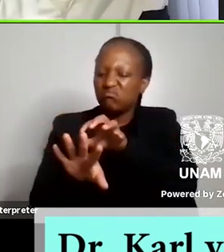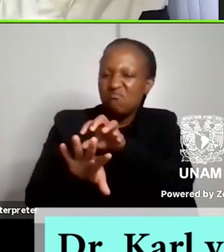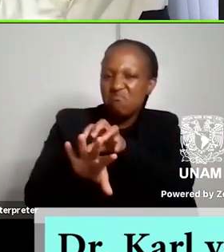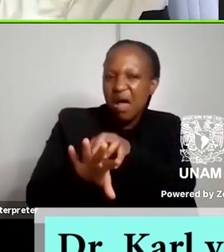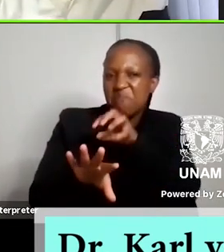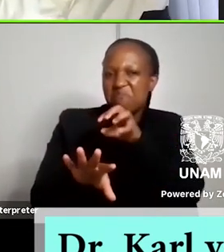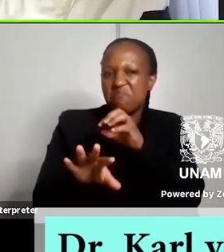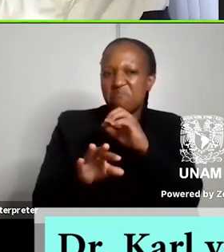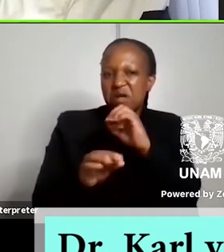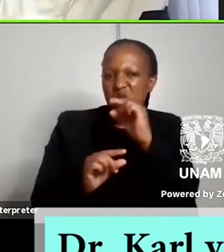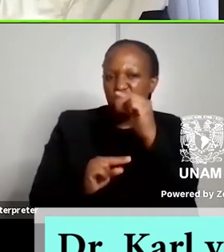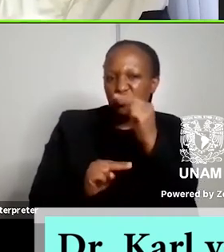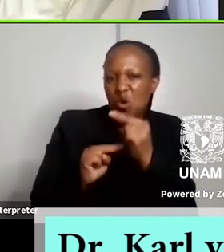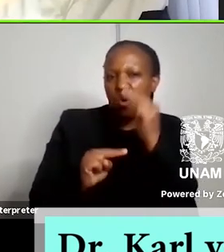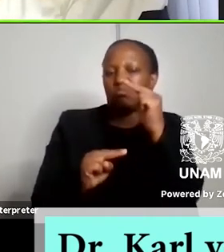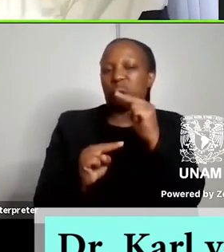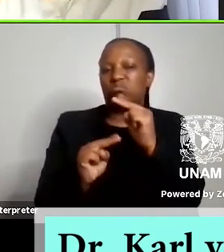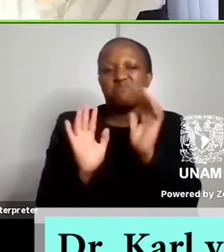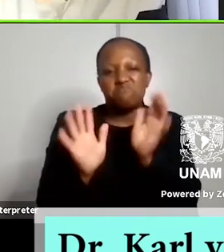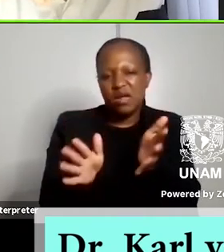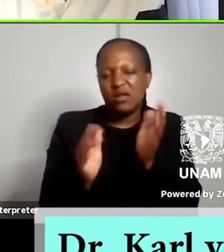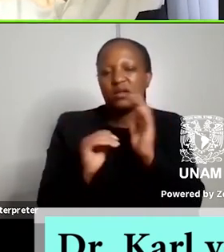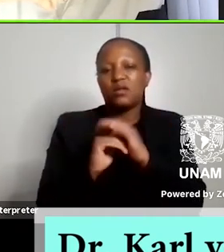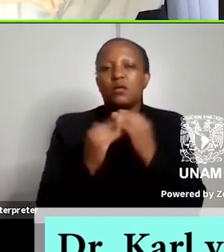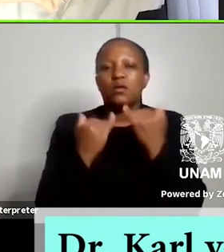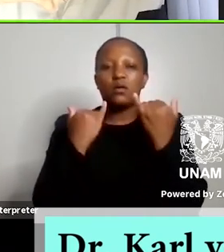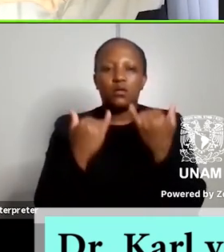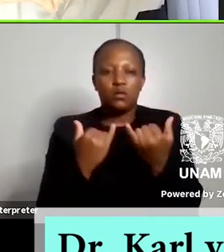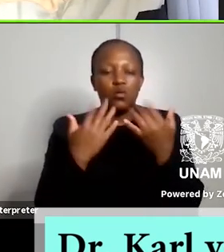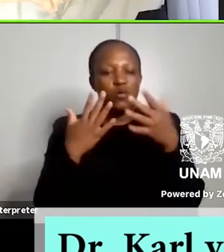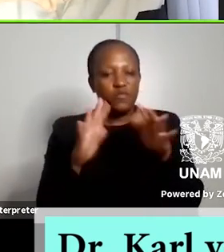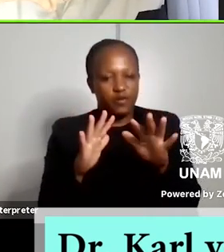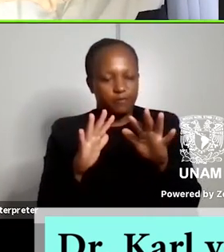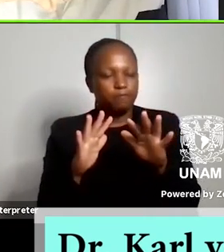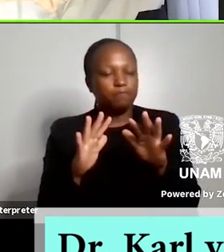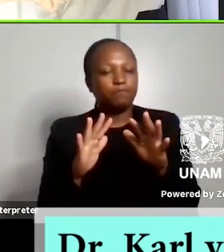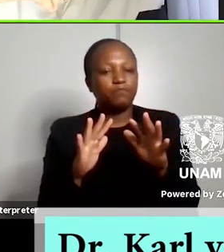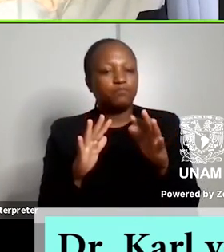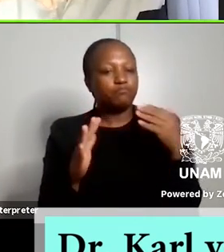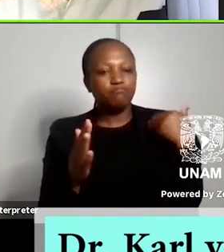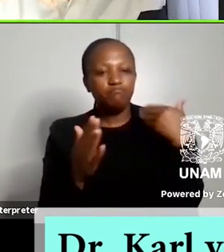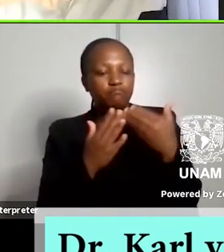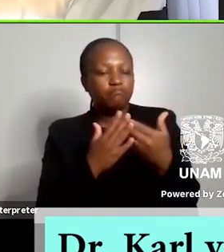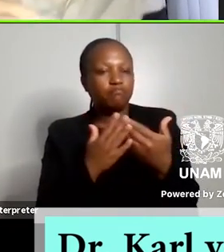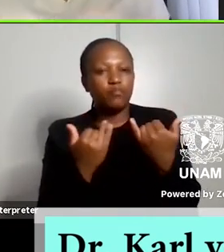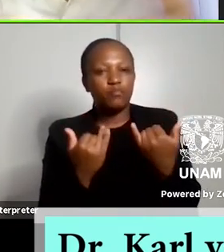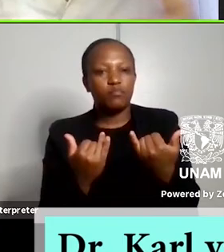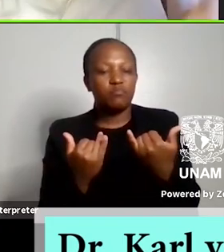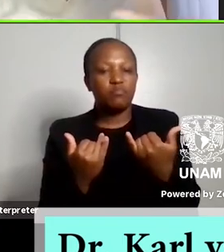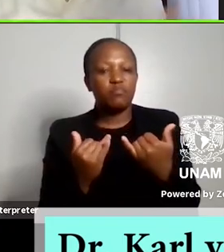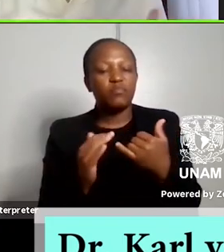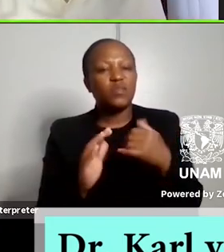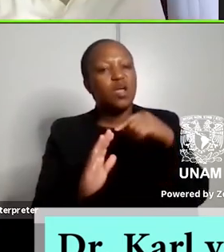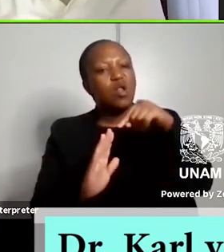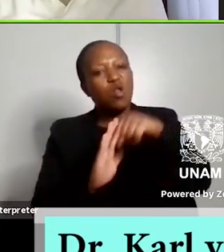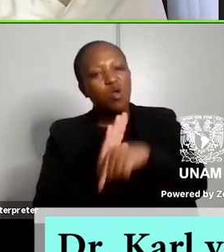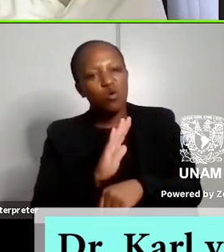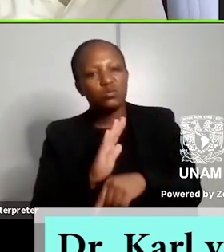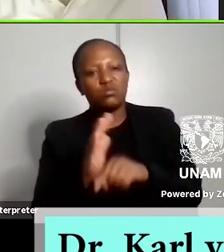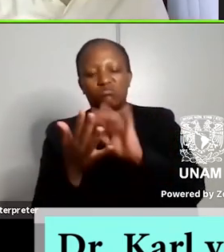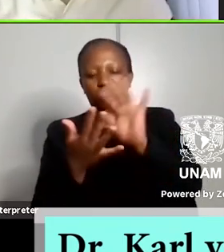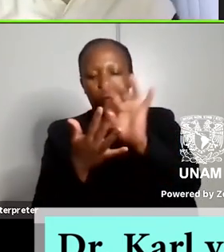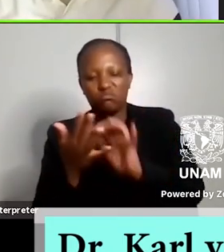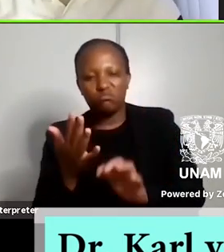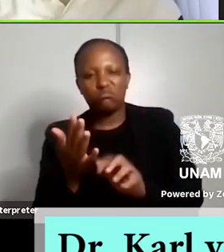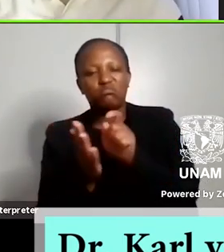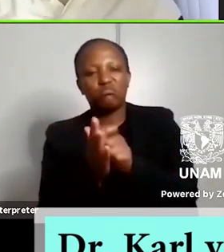apparent now within this moment is that we've lost on um literary culture in real space taking place in